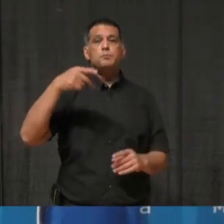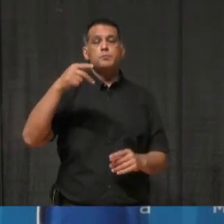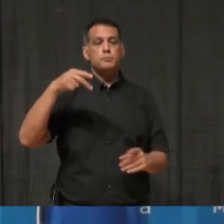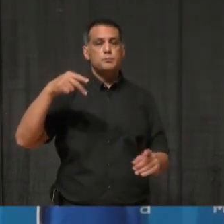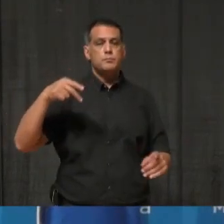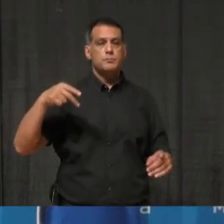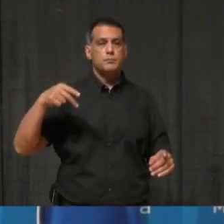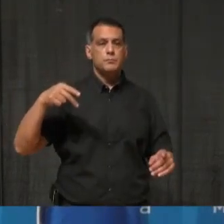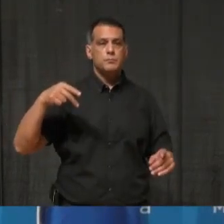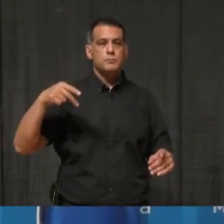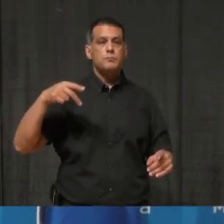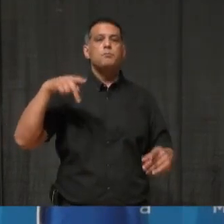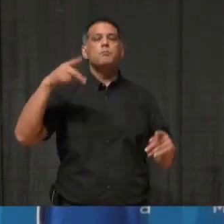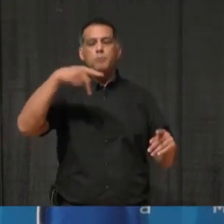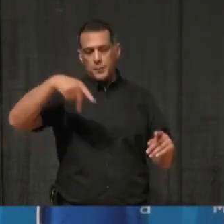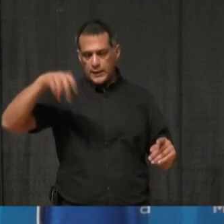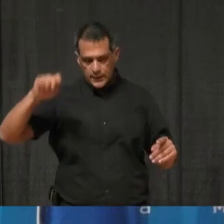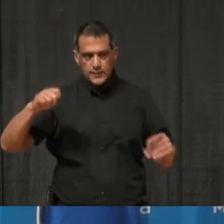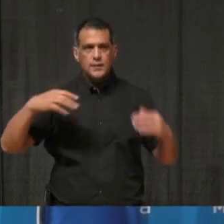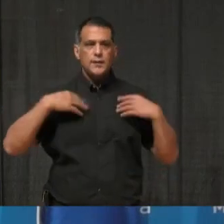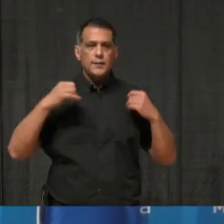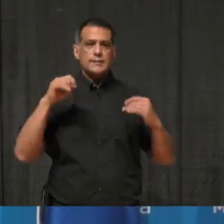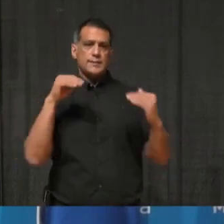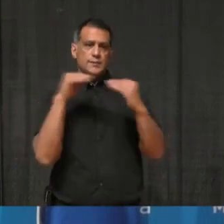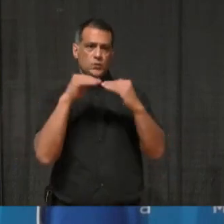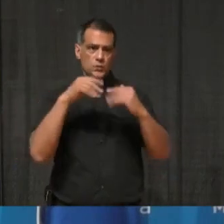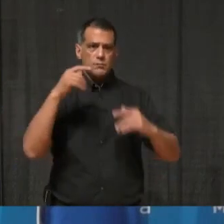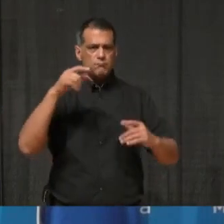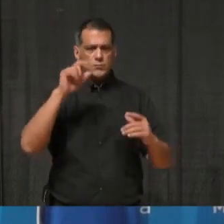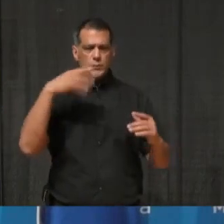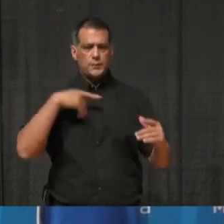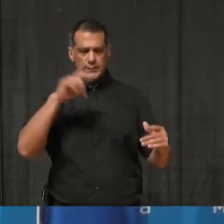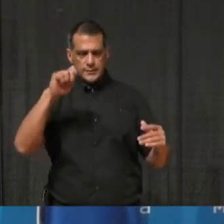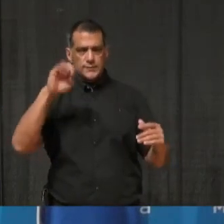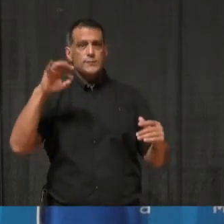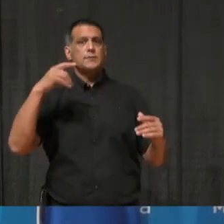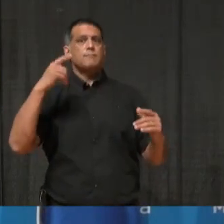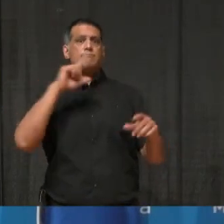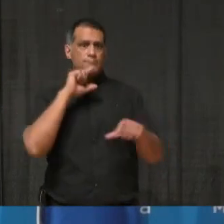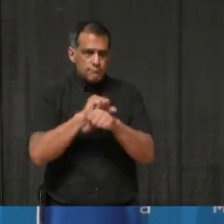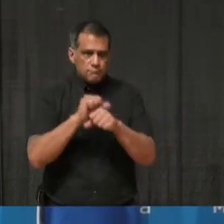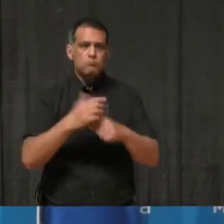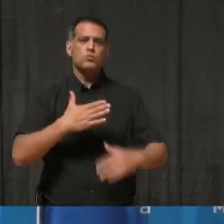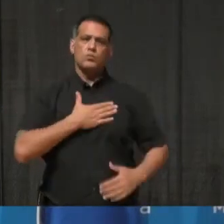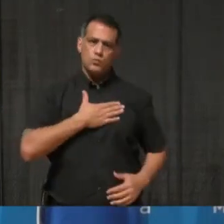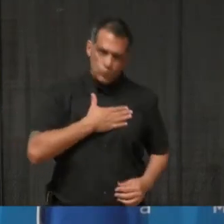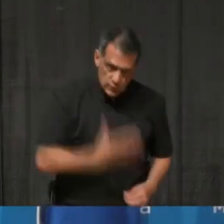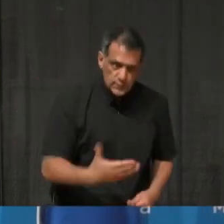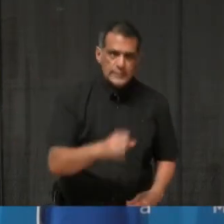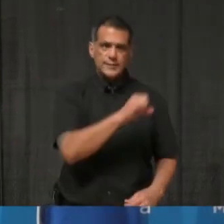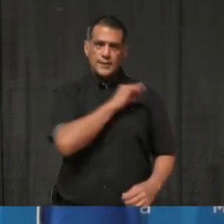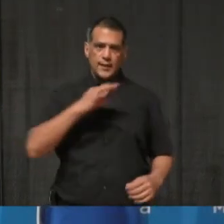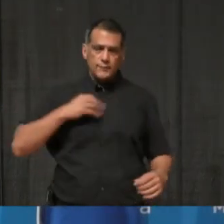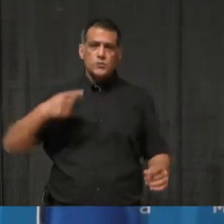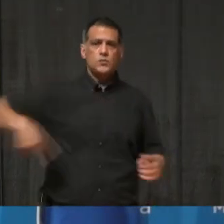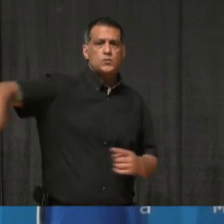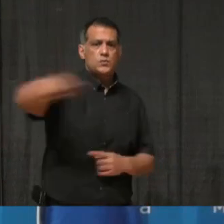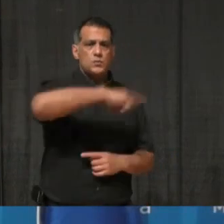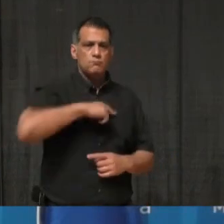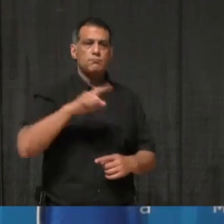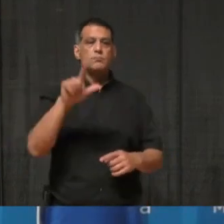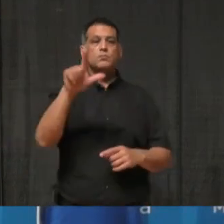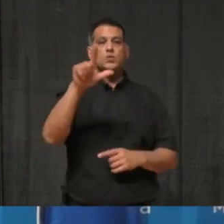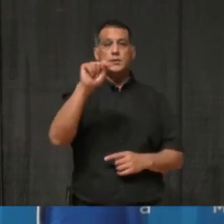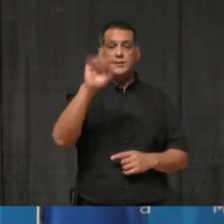of the vaccine to all consenting residents and staff at Peel's 28 long-term care homes and 15